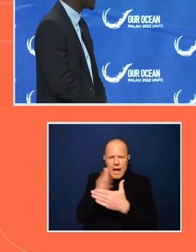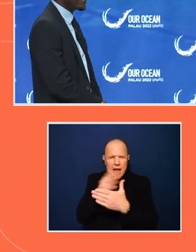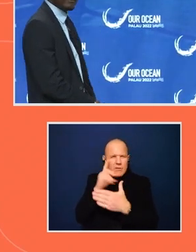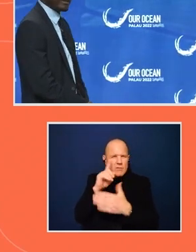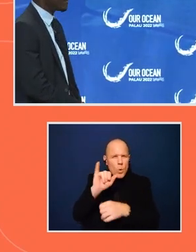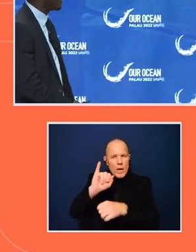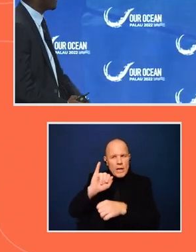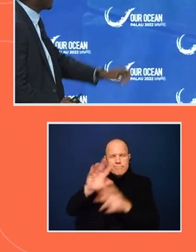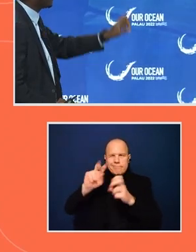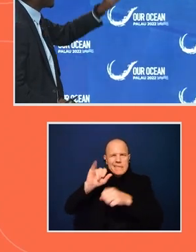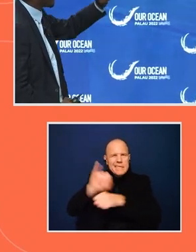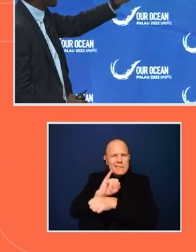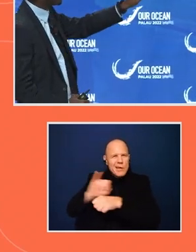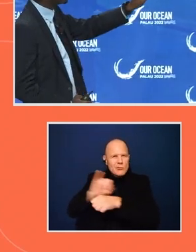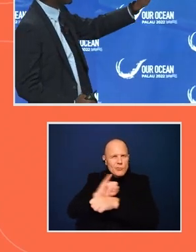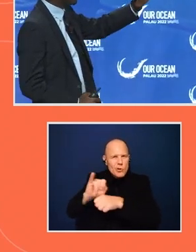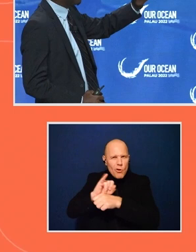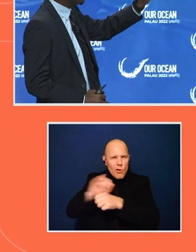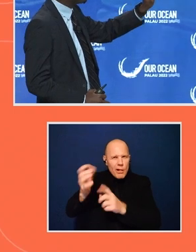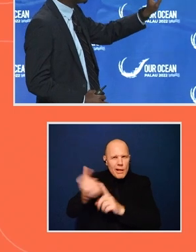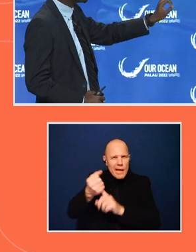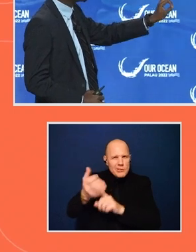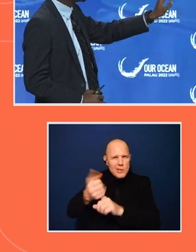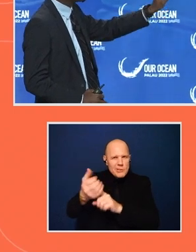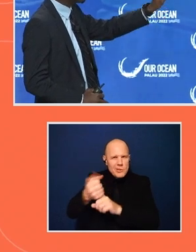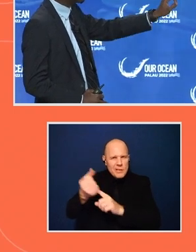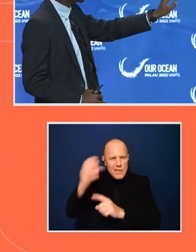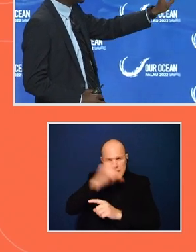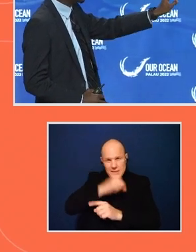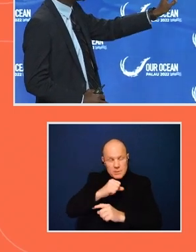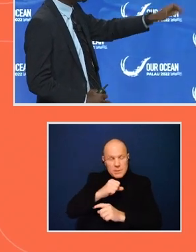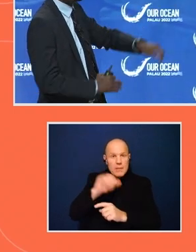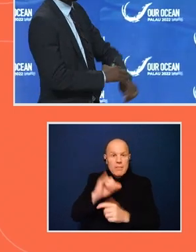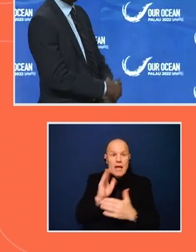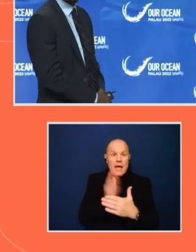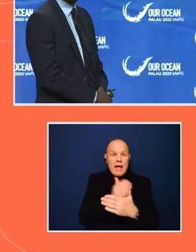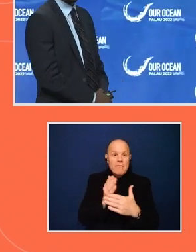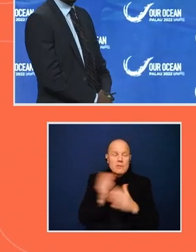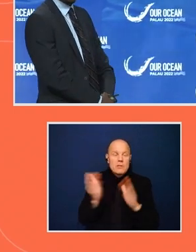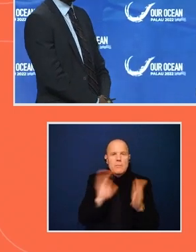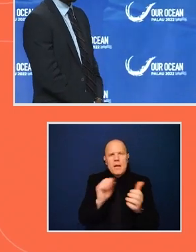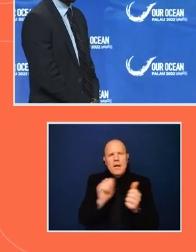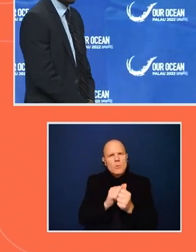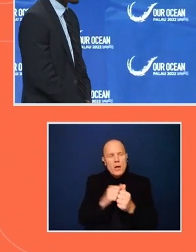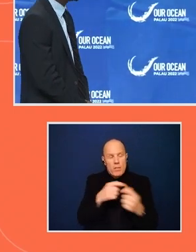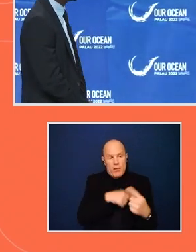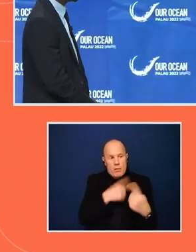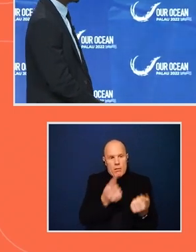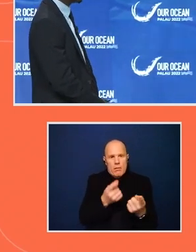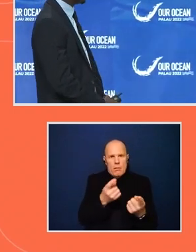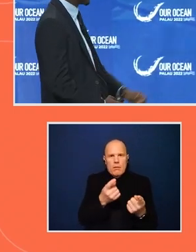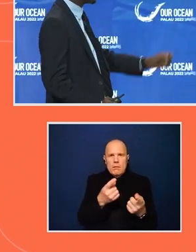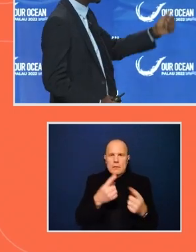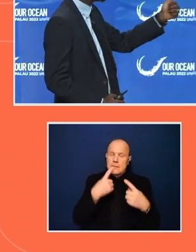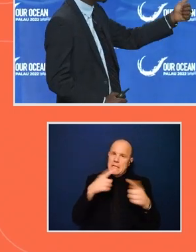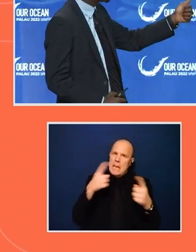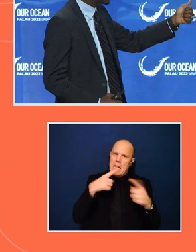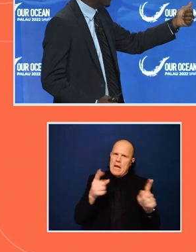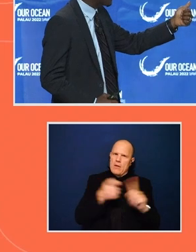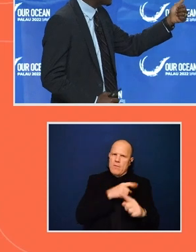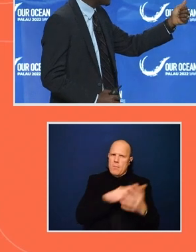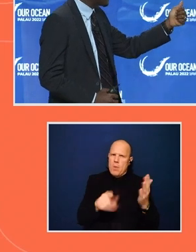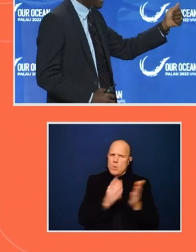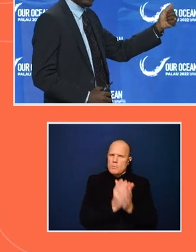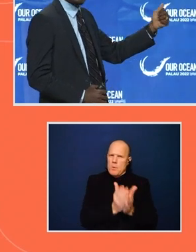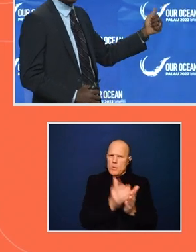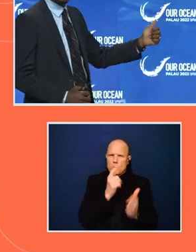troll catch estimates, that average, I mean, versus what has been declared by these vessels fishing, I mean, comes up